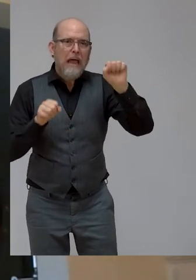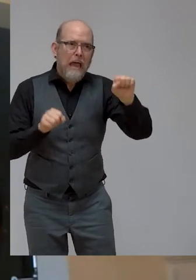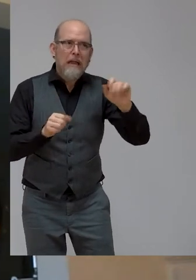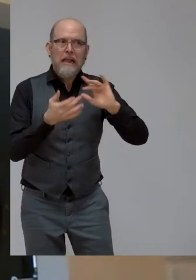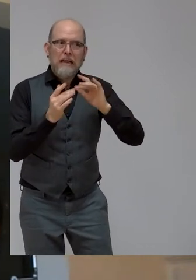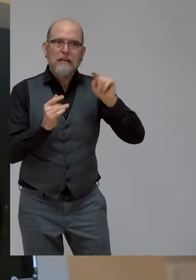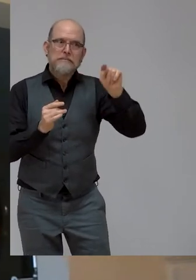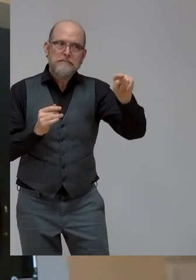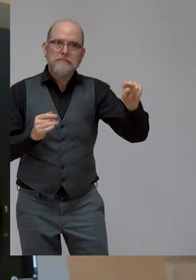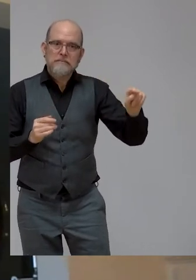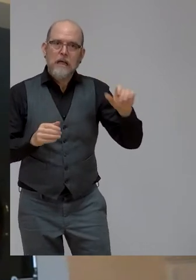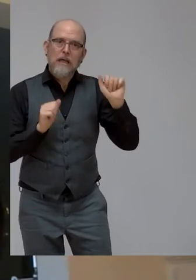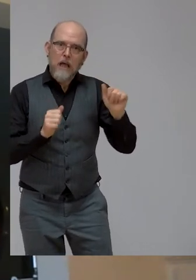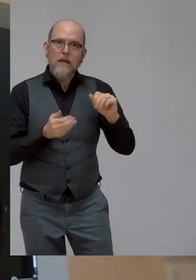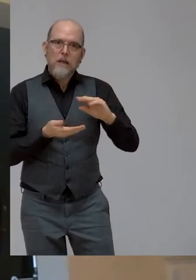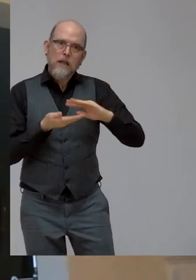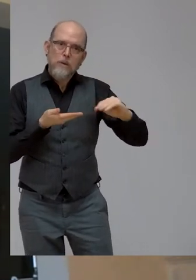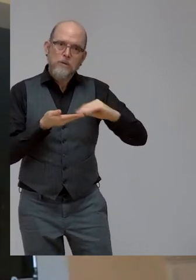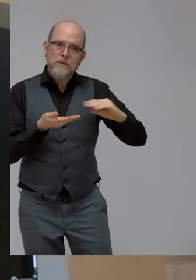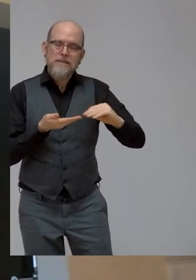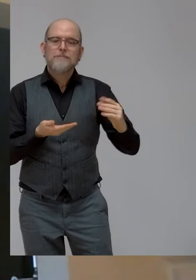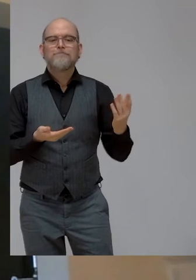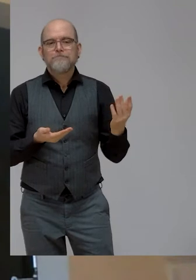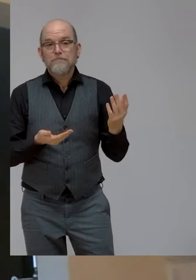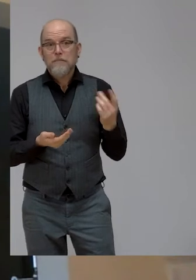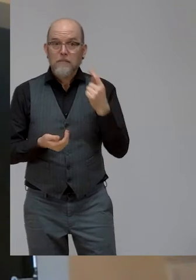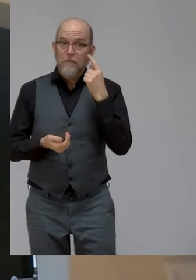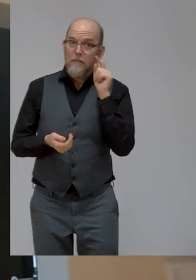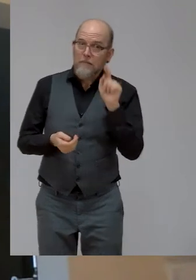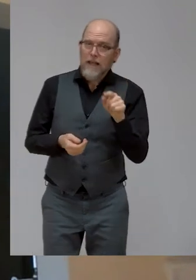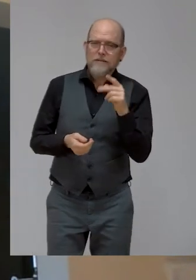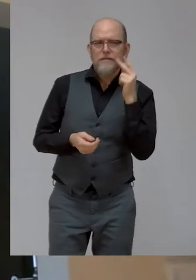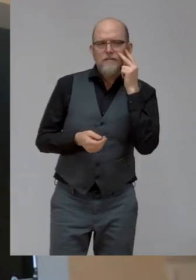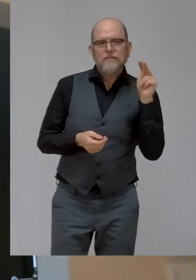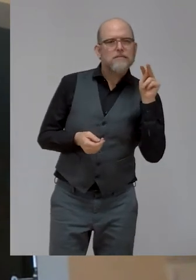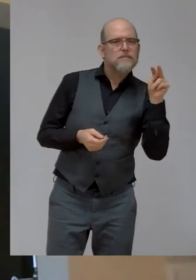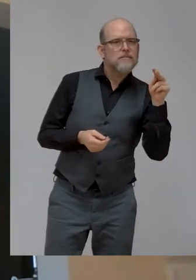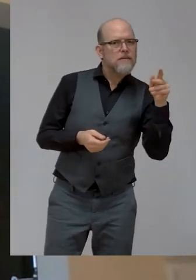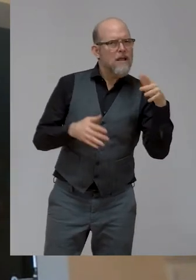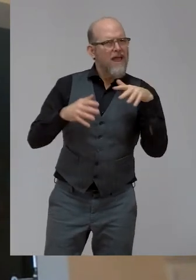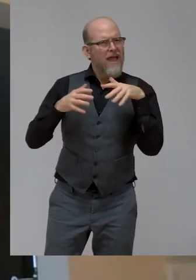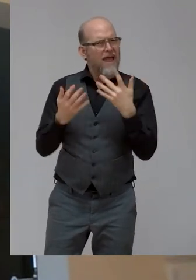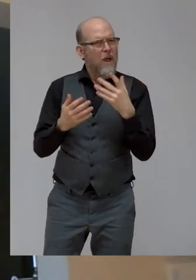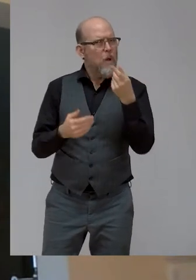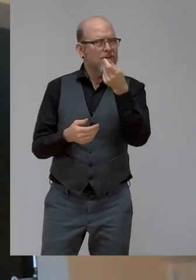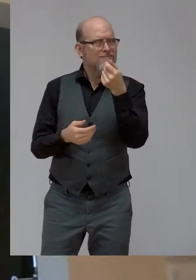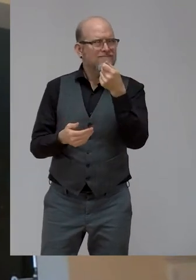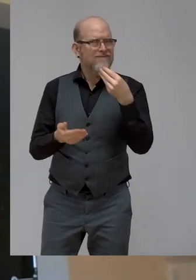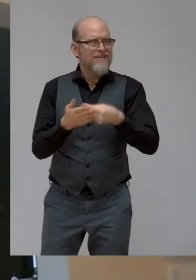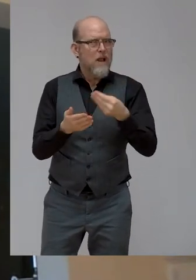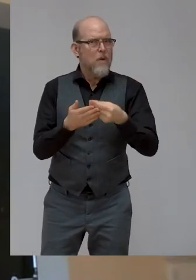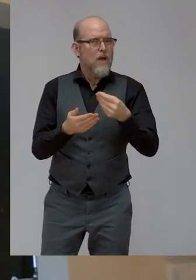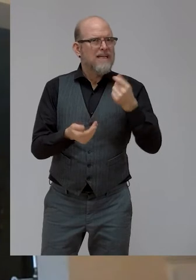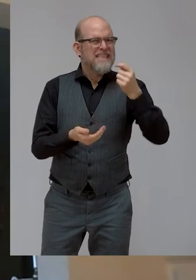So I think there's a big push to look at how do we look at bringing down the cost because the cost is